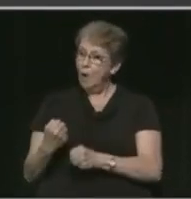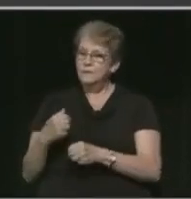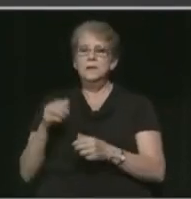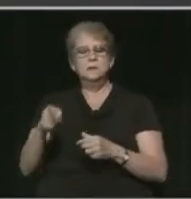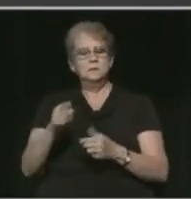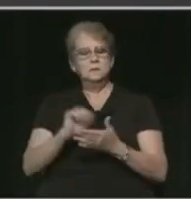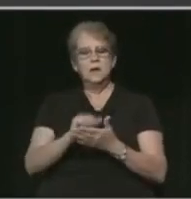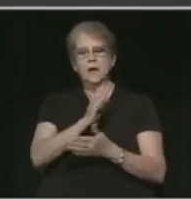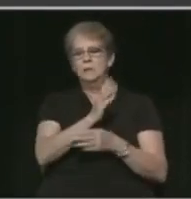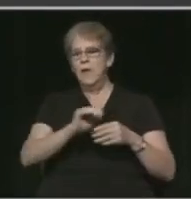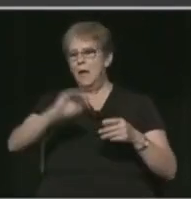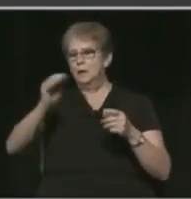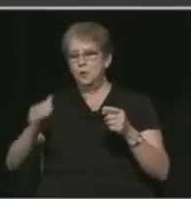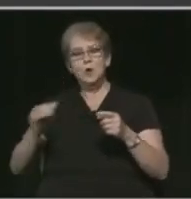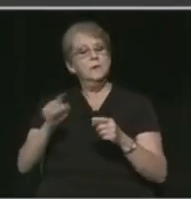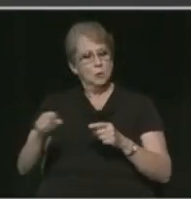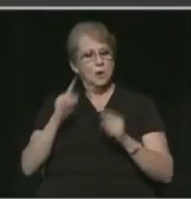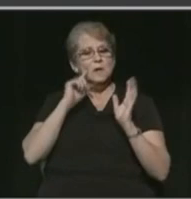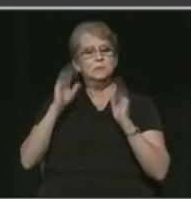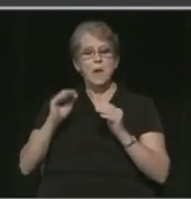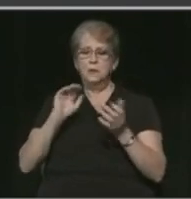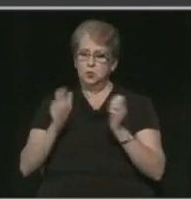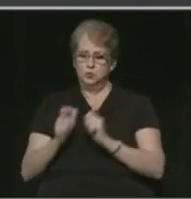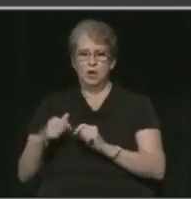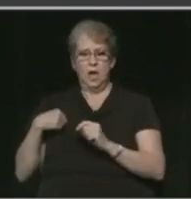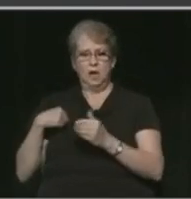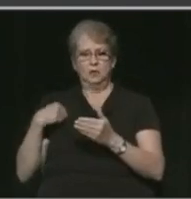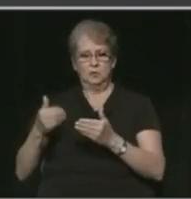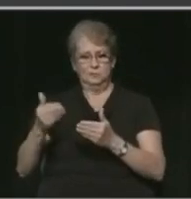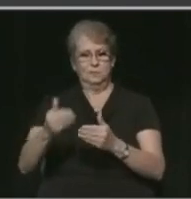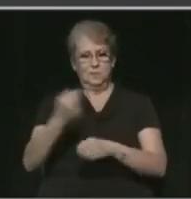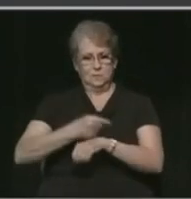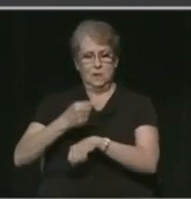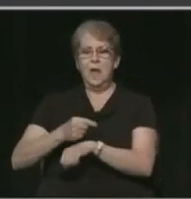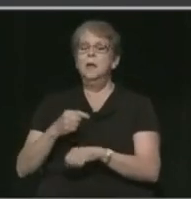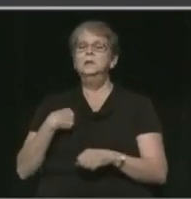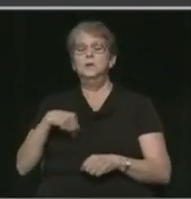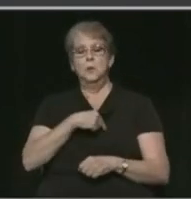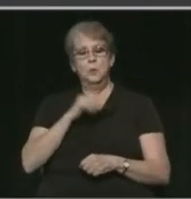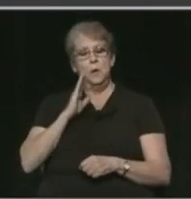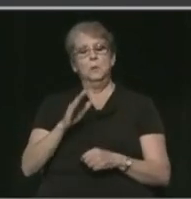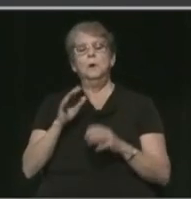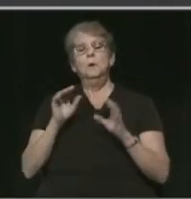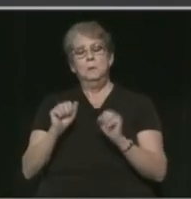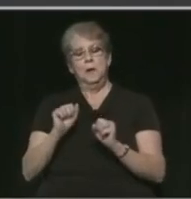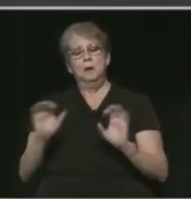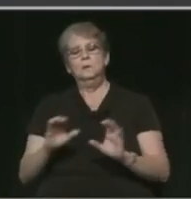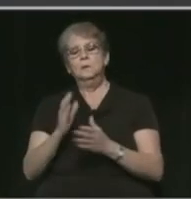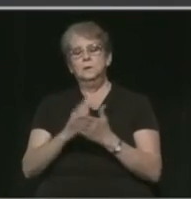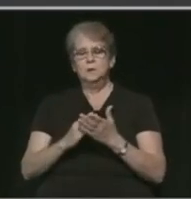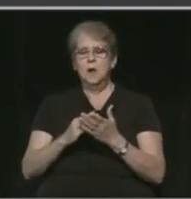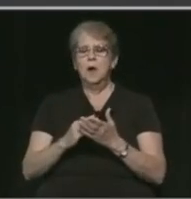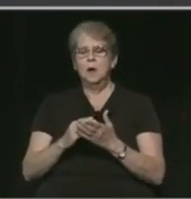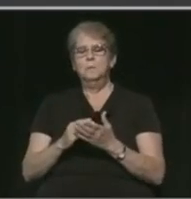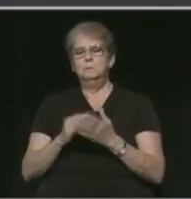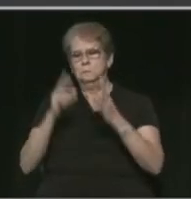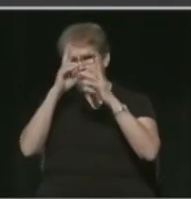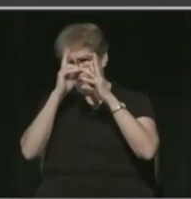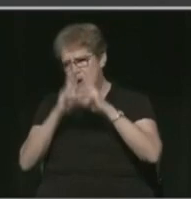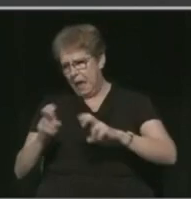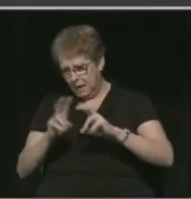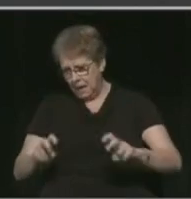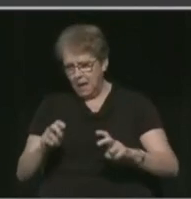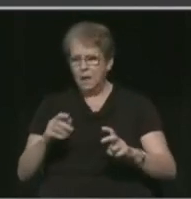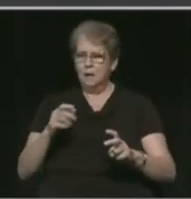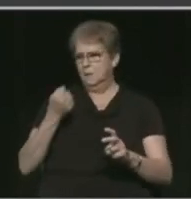rates here in San Antonio. We expect that to change in the coming days. And so we'll be able to do some analytics with a lot more confidence.